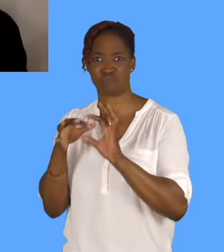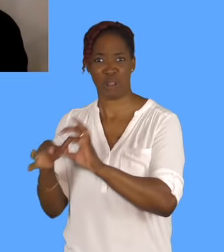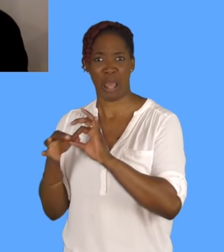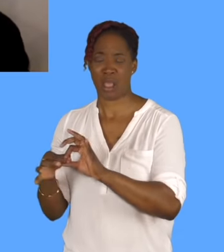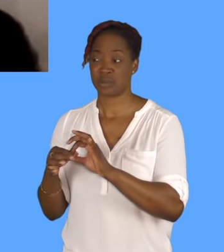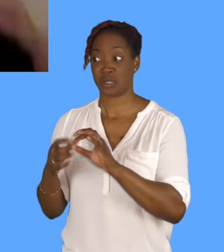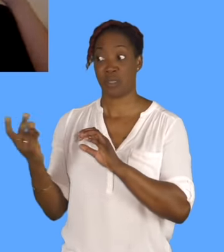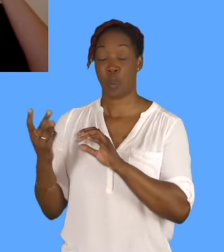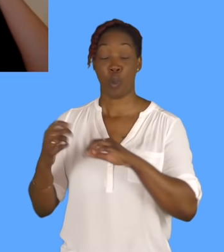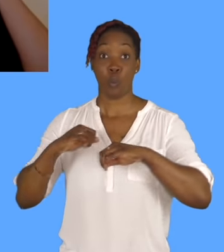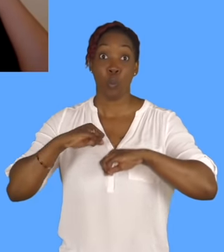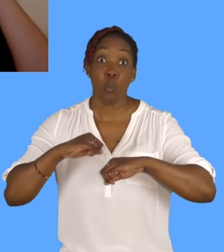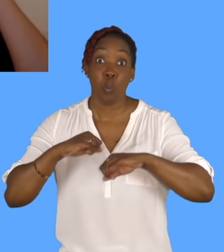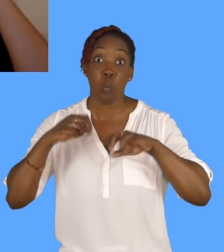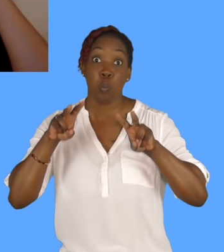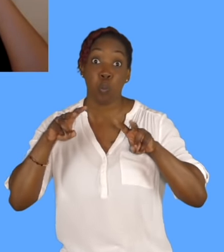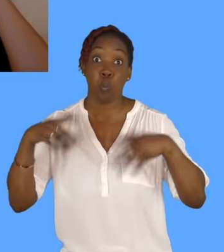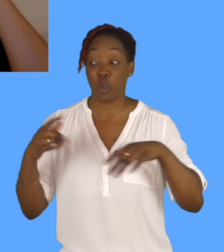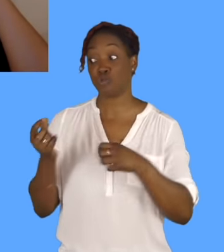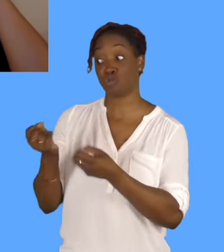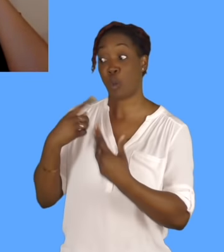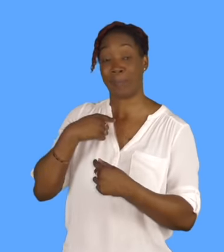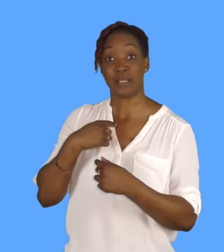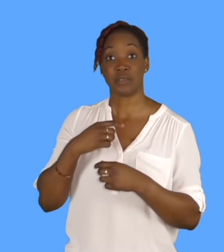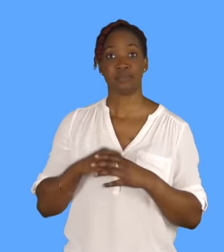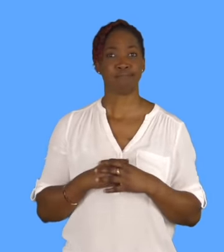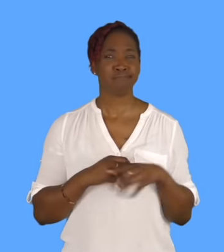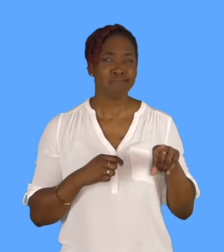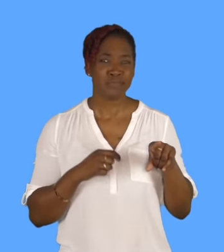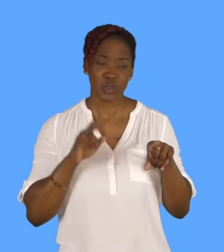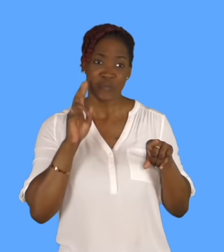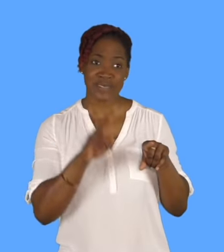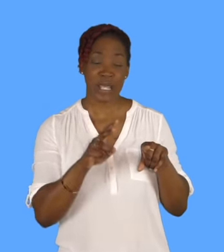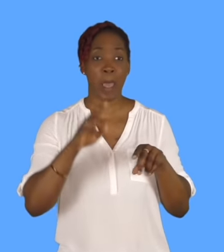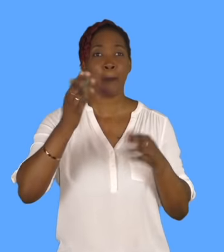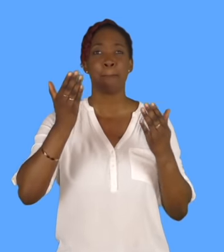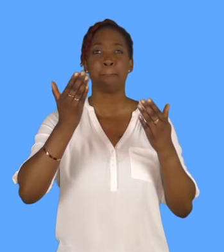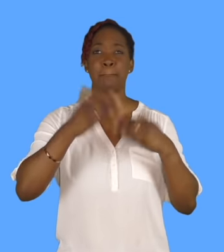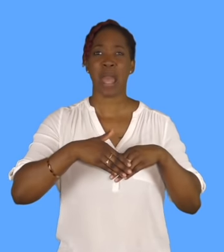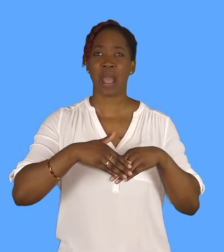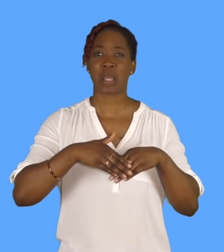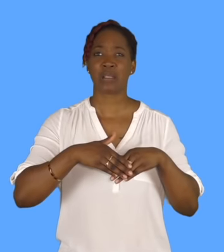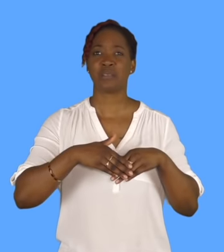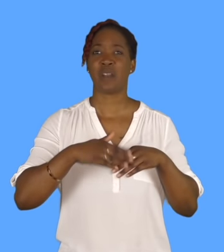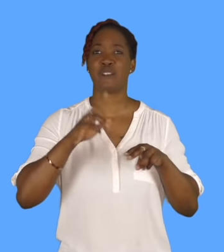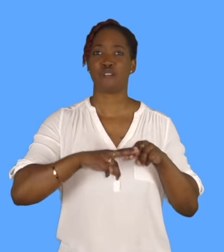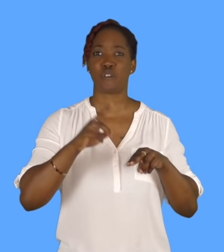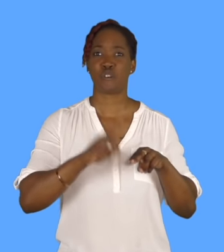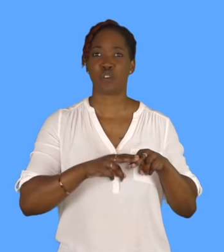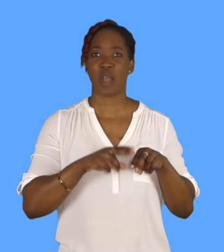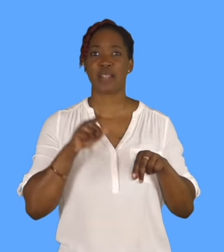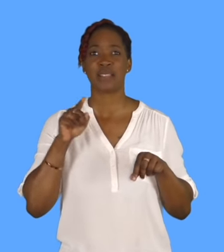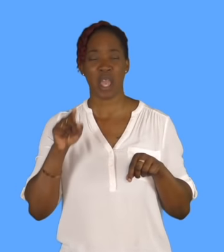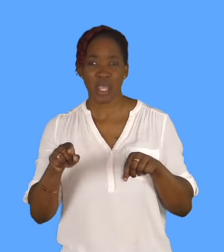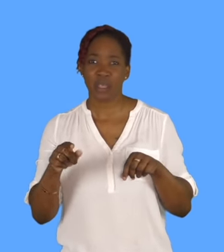good. If you've seen Black Friday, if you've seen Gangs of Wasaipur, these are, I mean, Anurag's previous